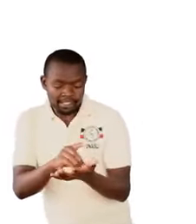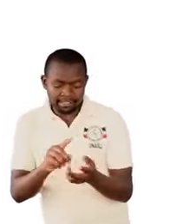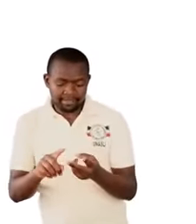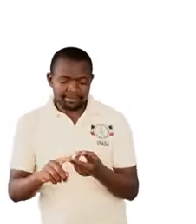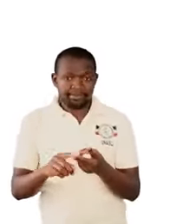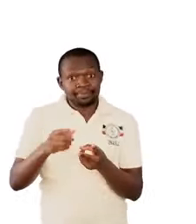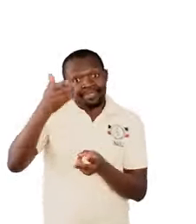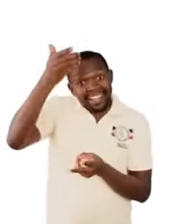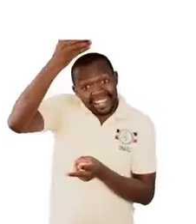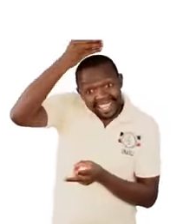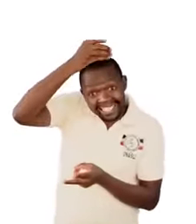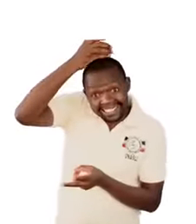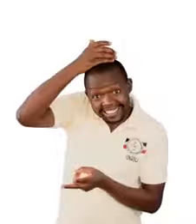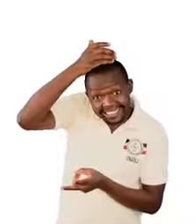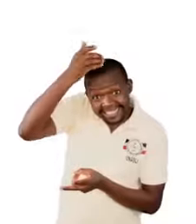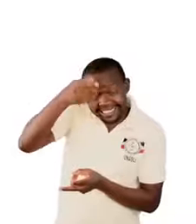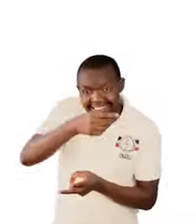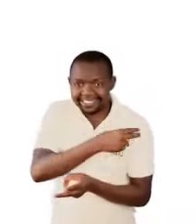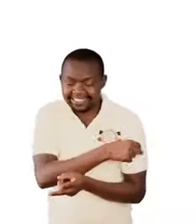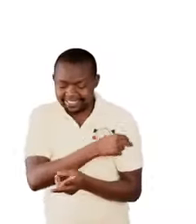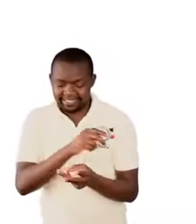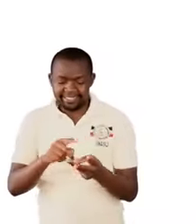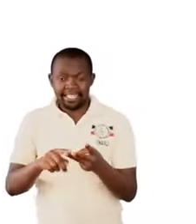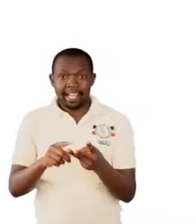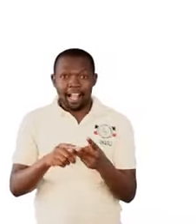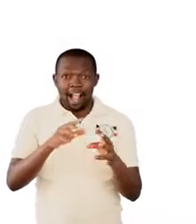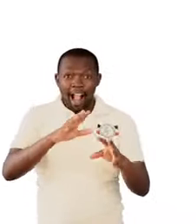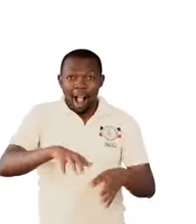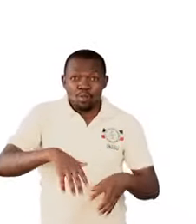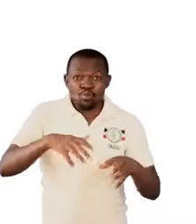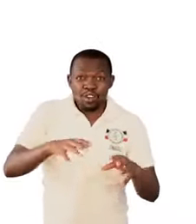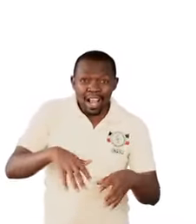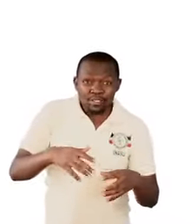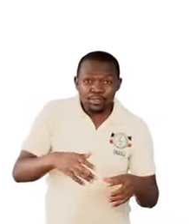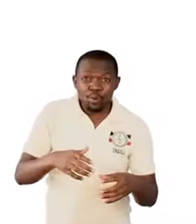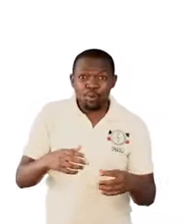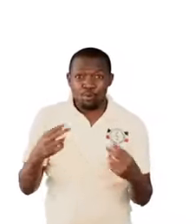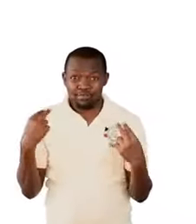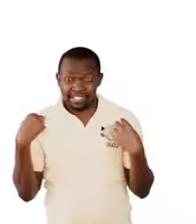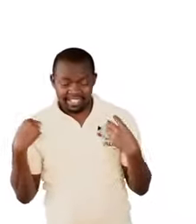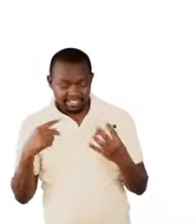agriculture officers, pharmacists, engineers,